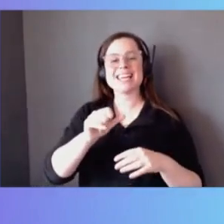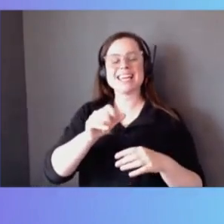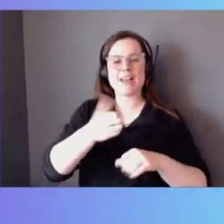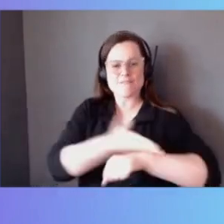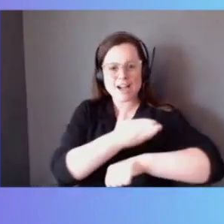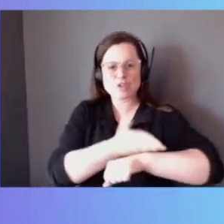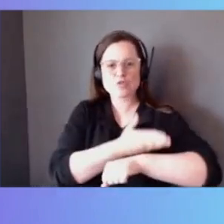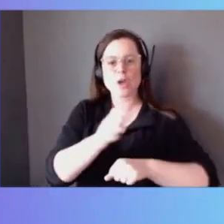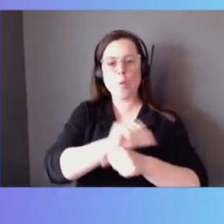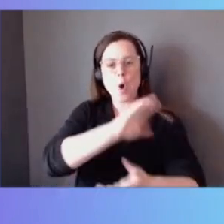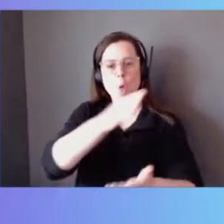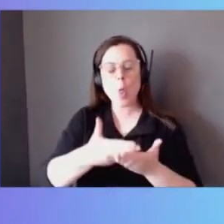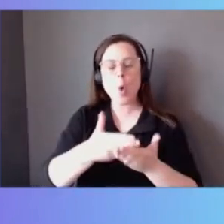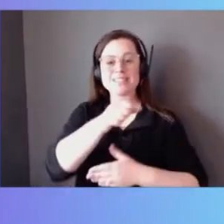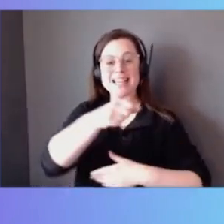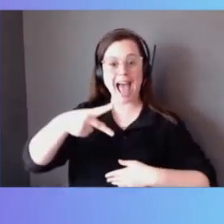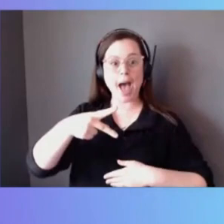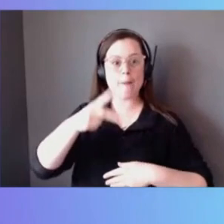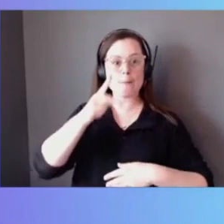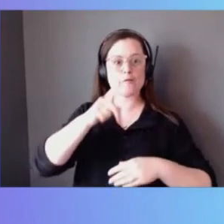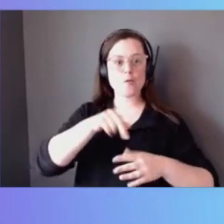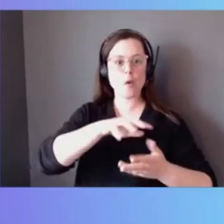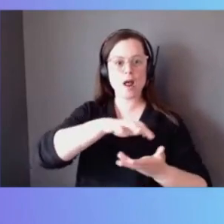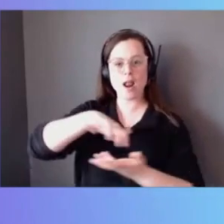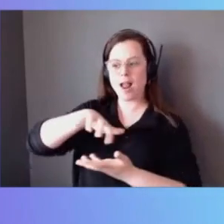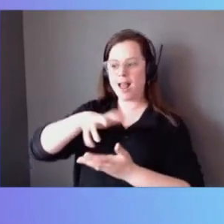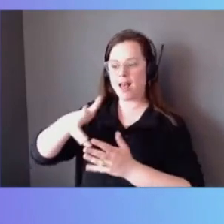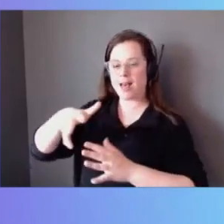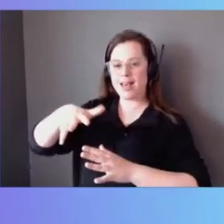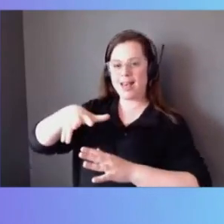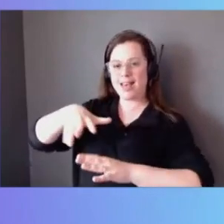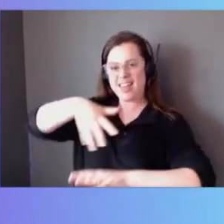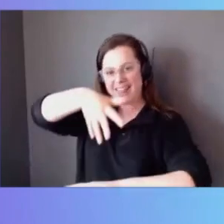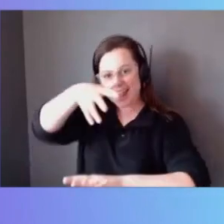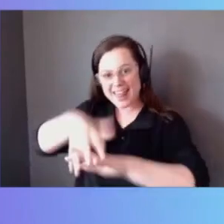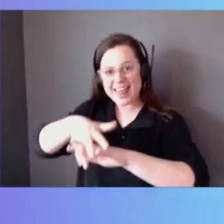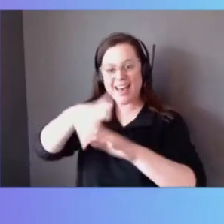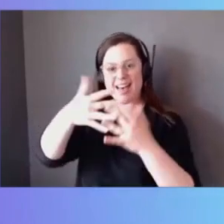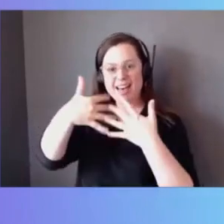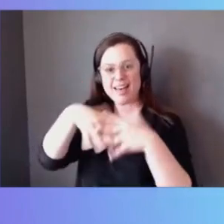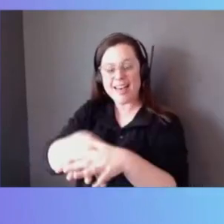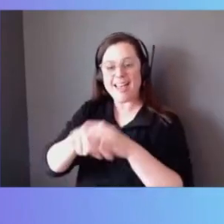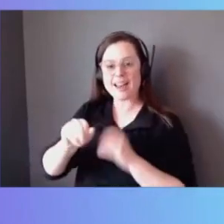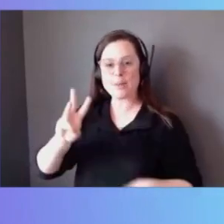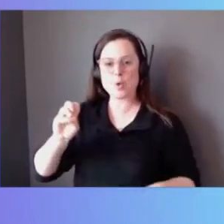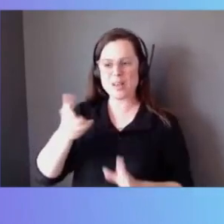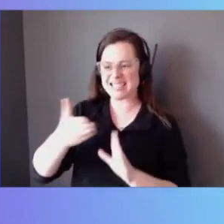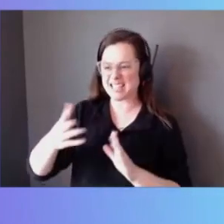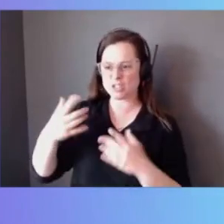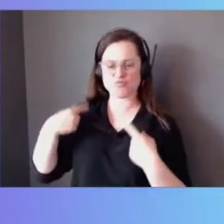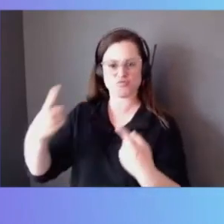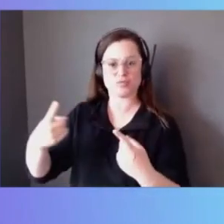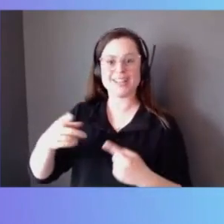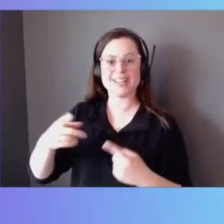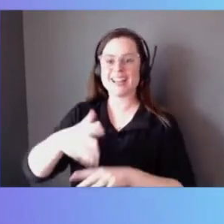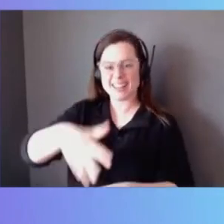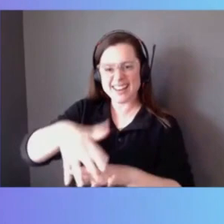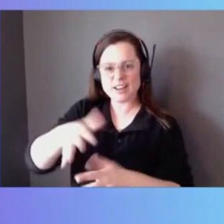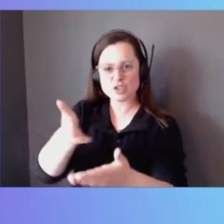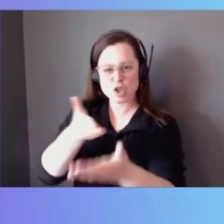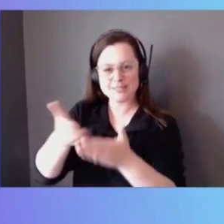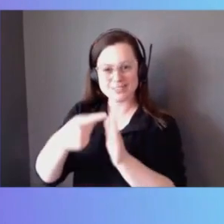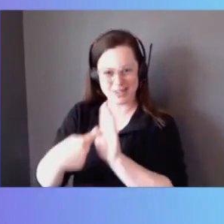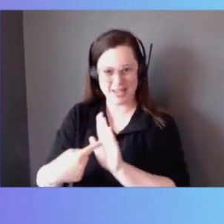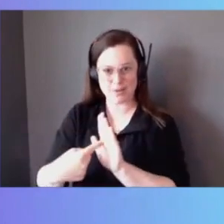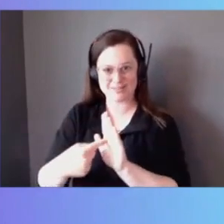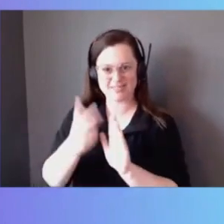to be either natively integrated with things that would be in AWS, for example, native services, where we see that